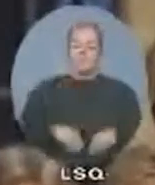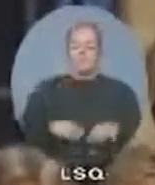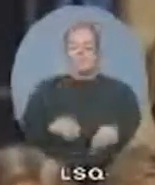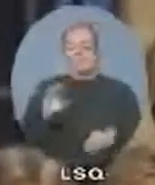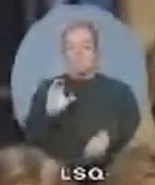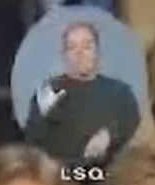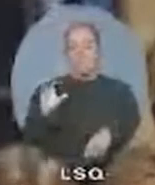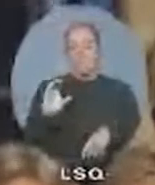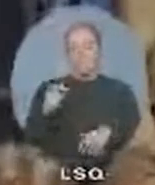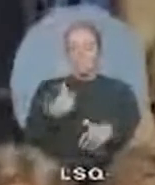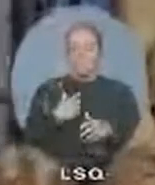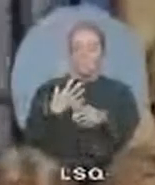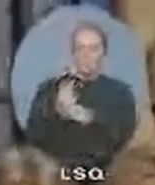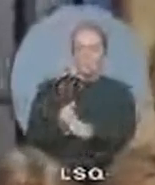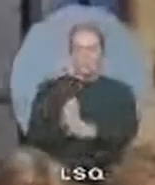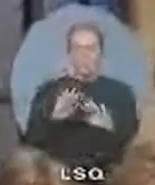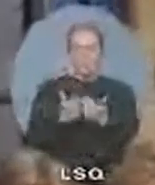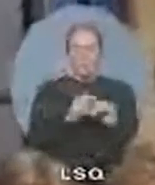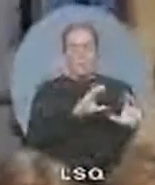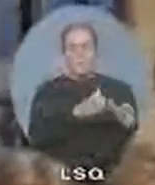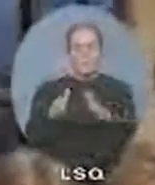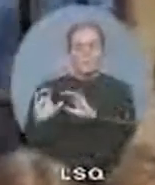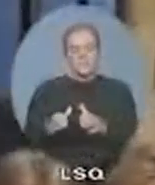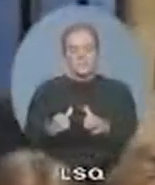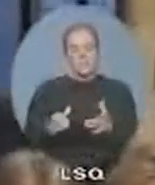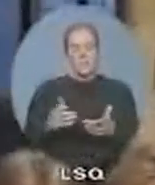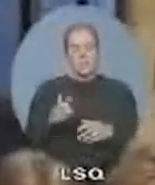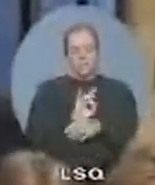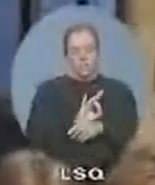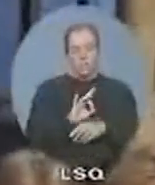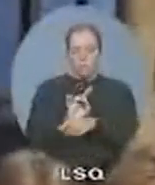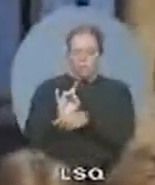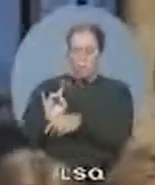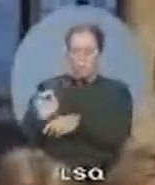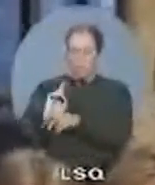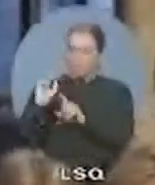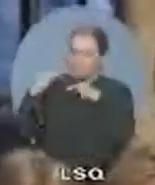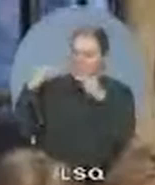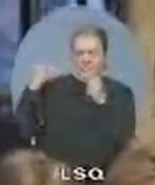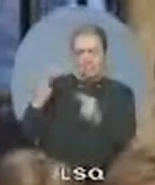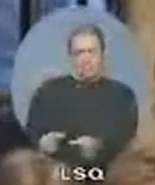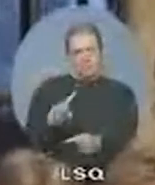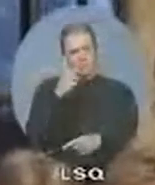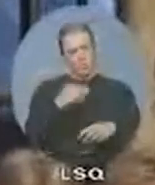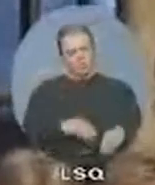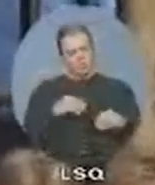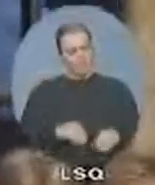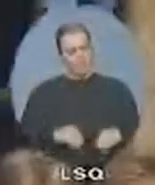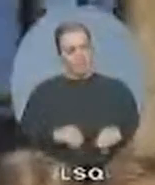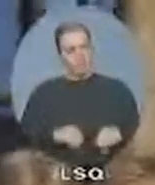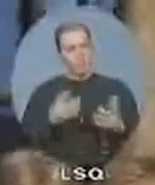scandal after scandal. The question is, is this Prime Minister going to be serious about taking action? He's happy to instruct his